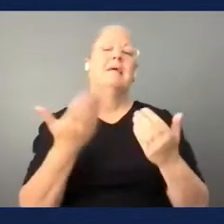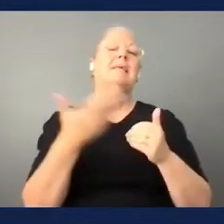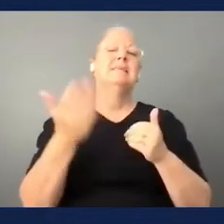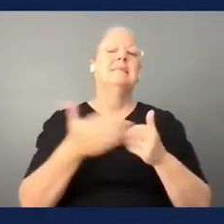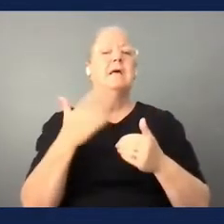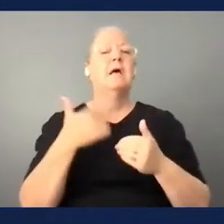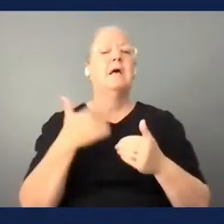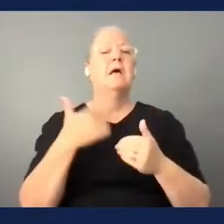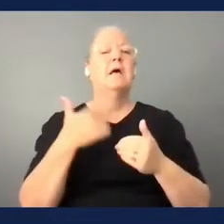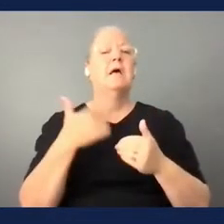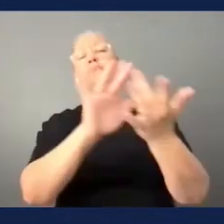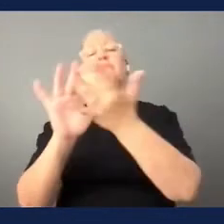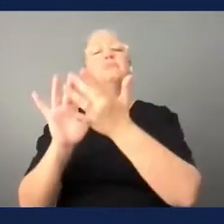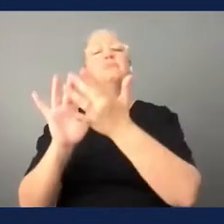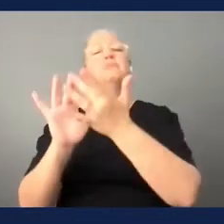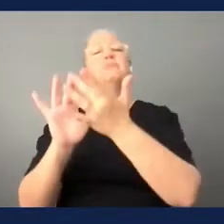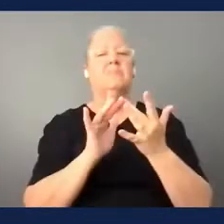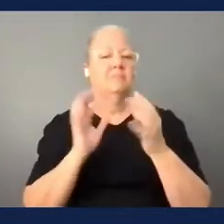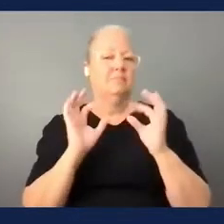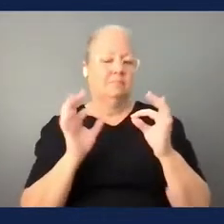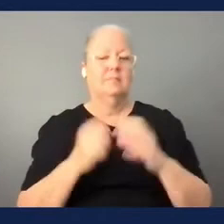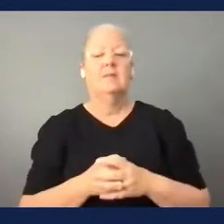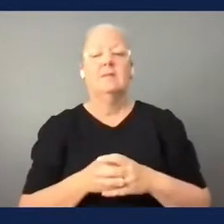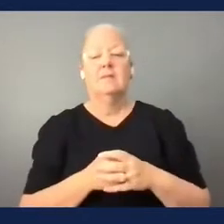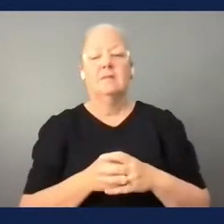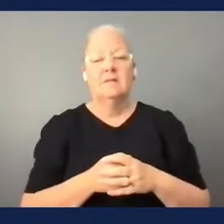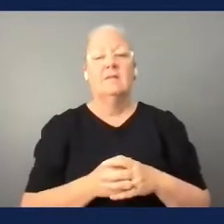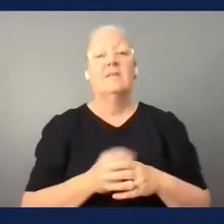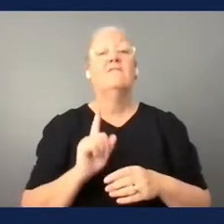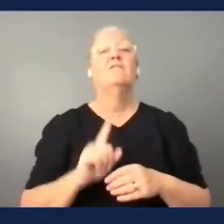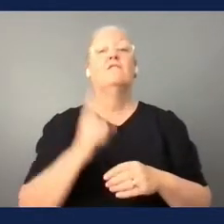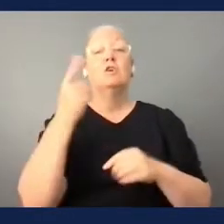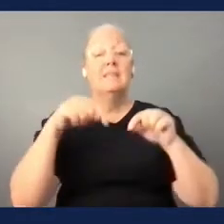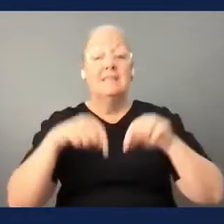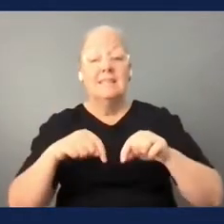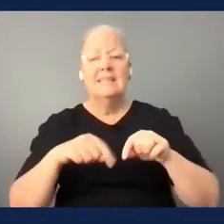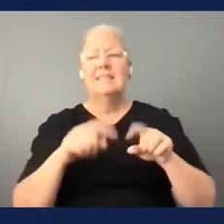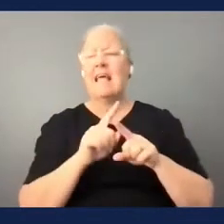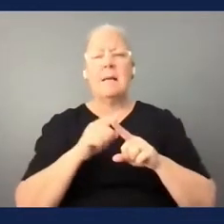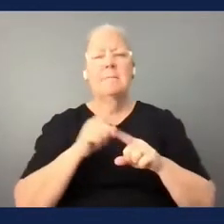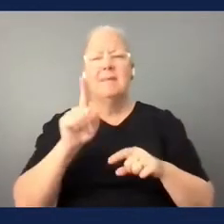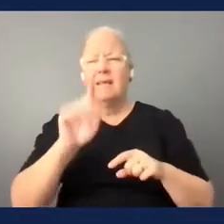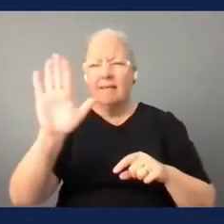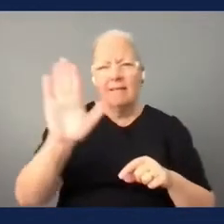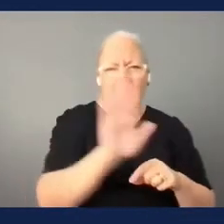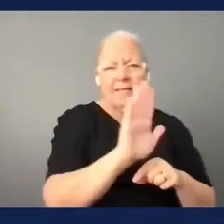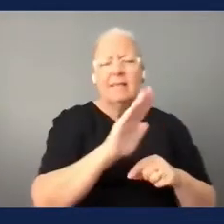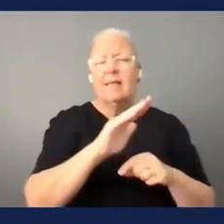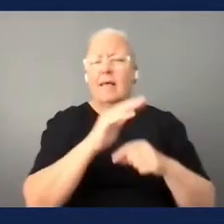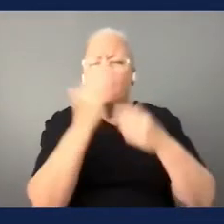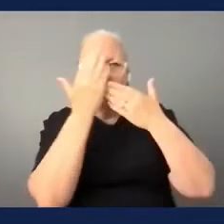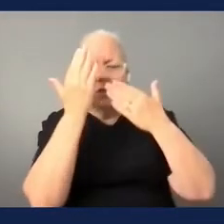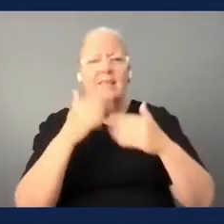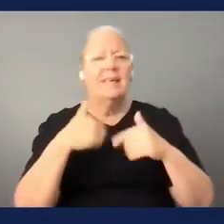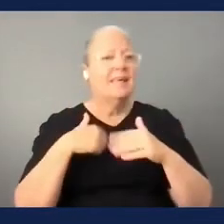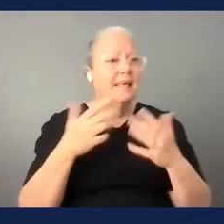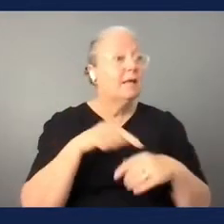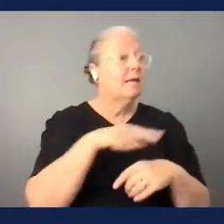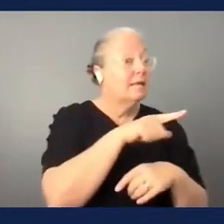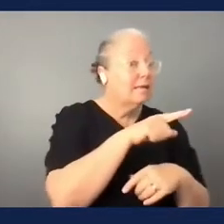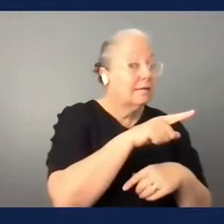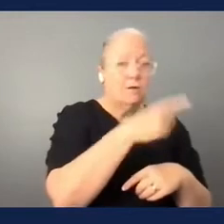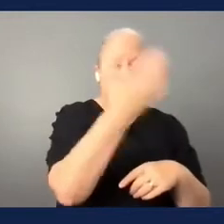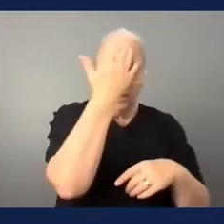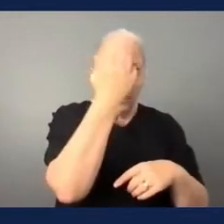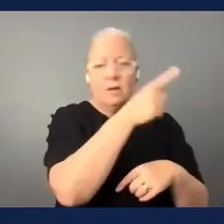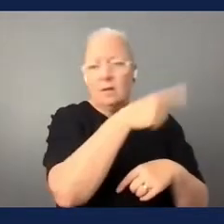so we started by ourselves you know if i know someone in the middle east i'll contact them if one other knows someone in greece they'll contact them and like we just that